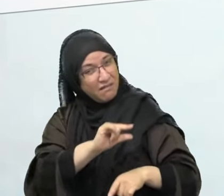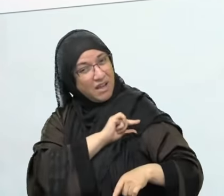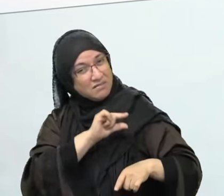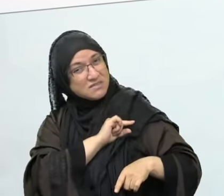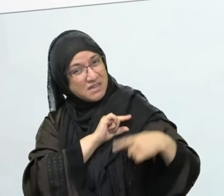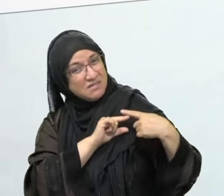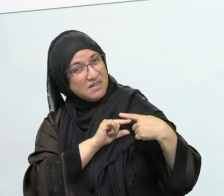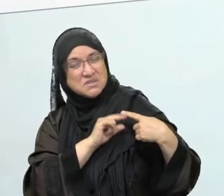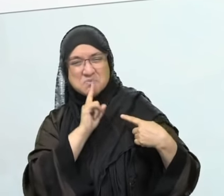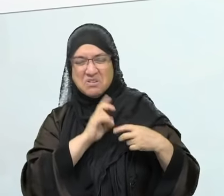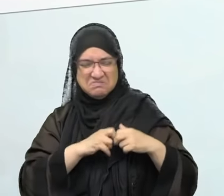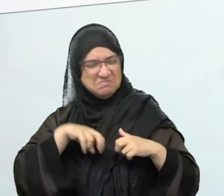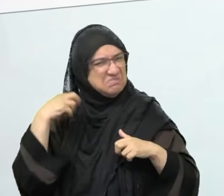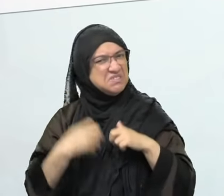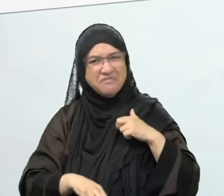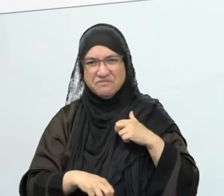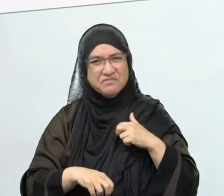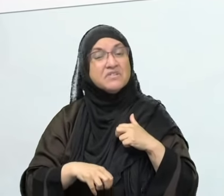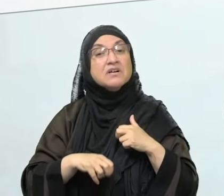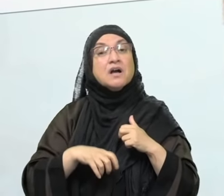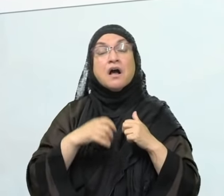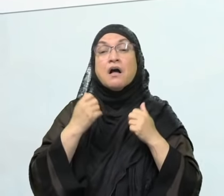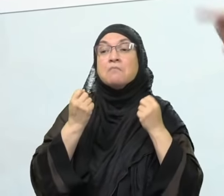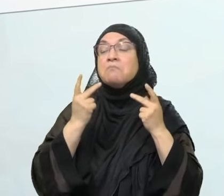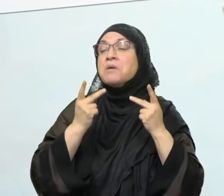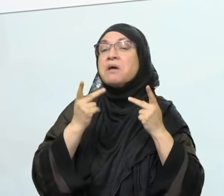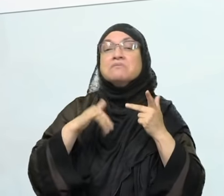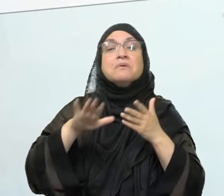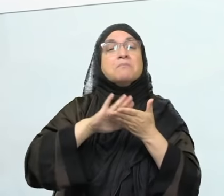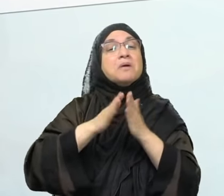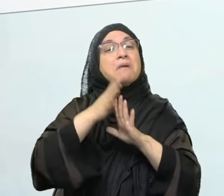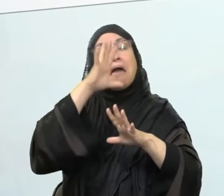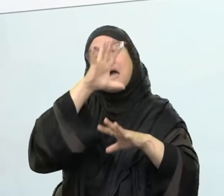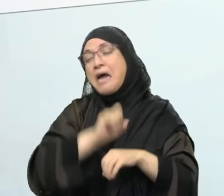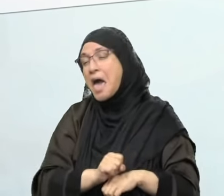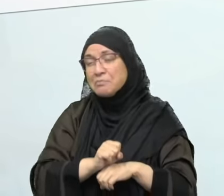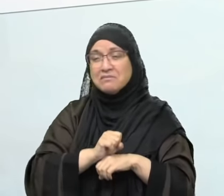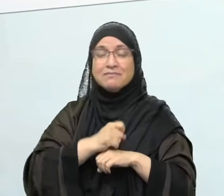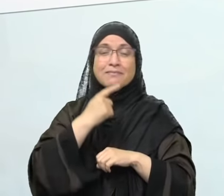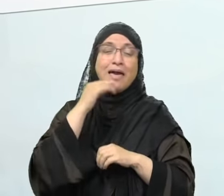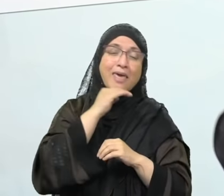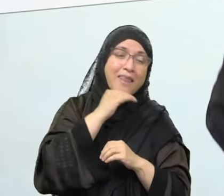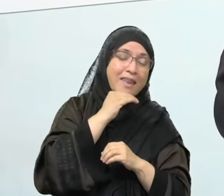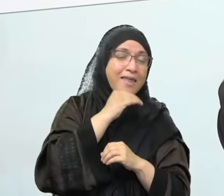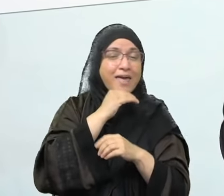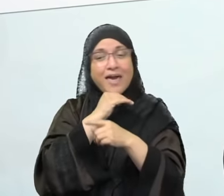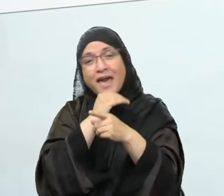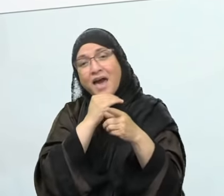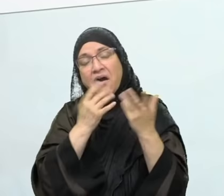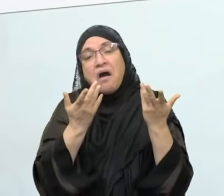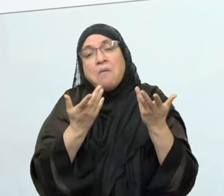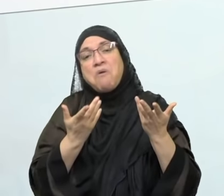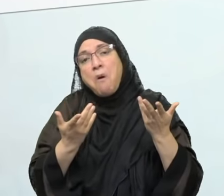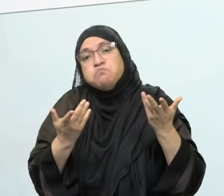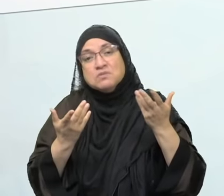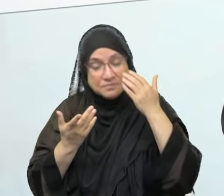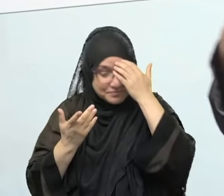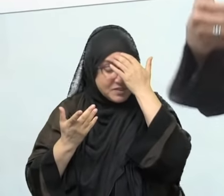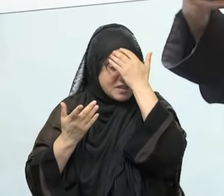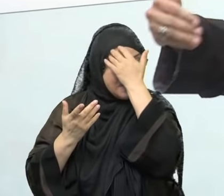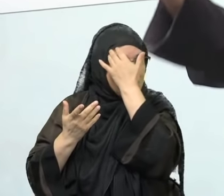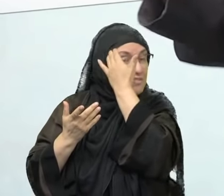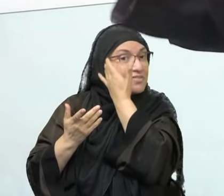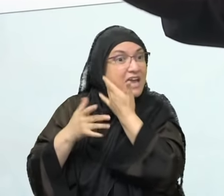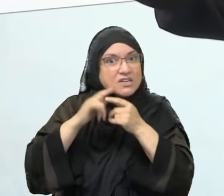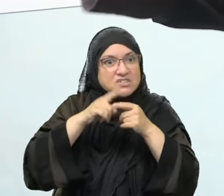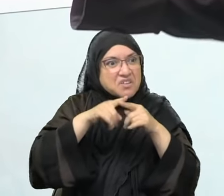liar is that eventually, they'll wrap themselves up into a nut that they can't get out of because they'll forget the lie that they told last week. They've told